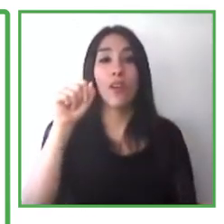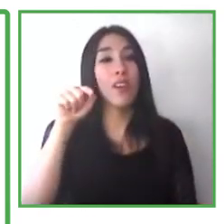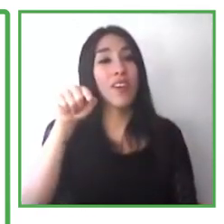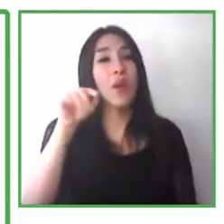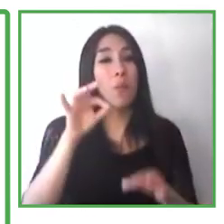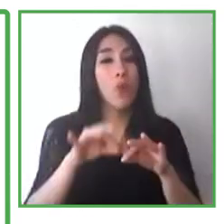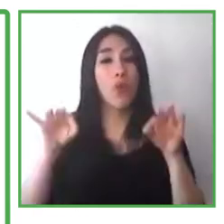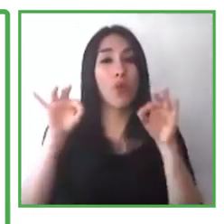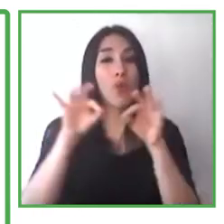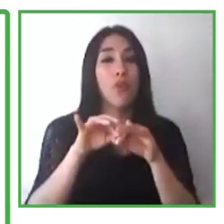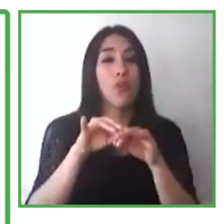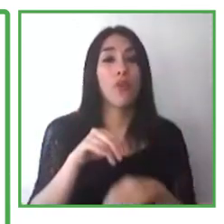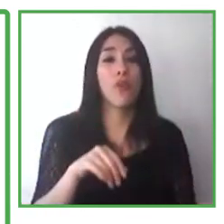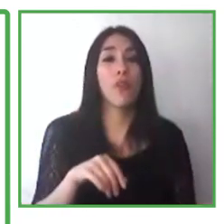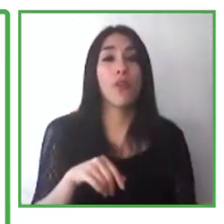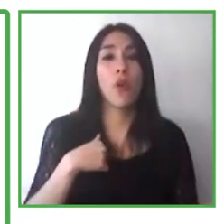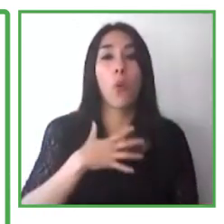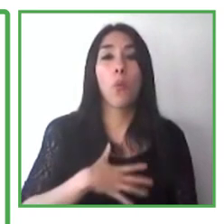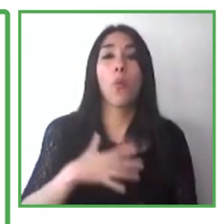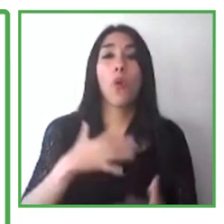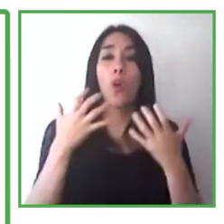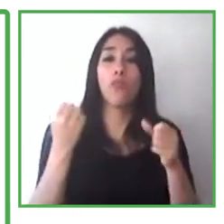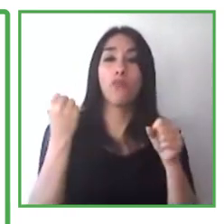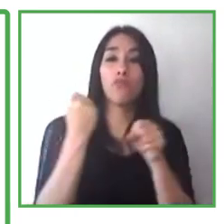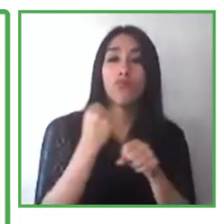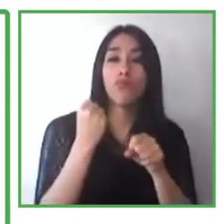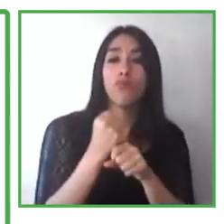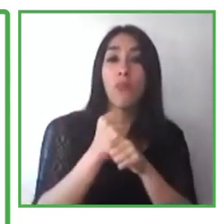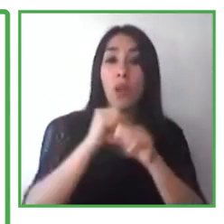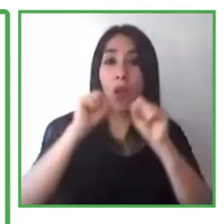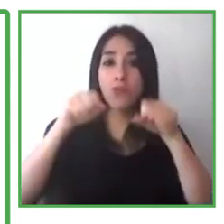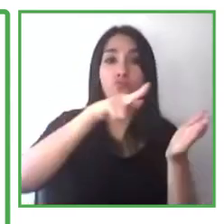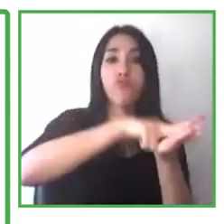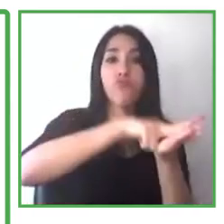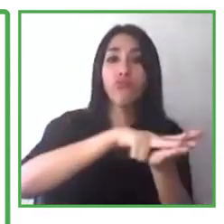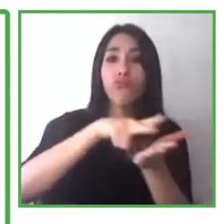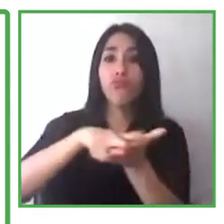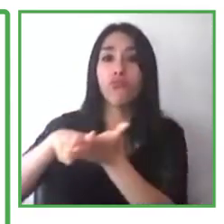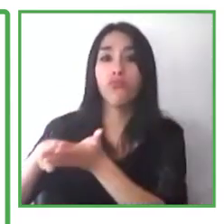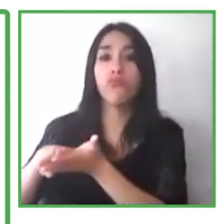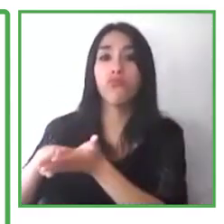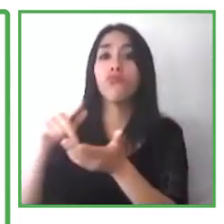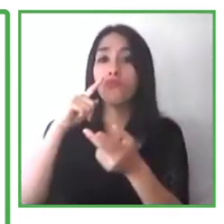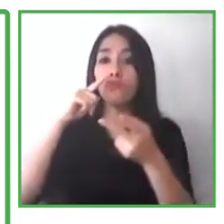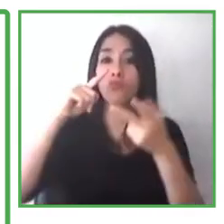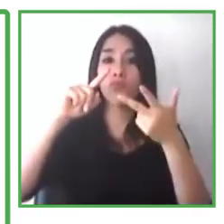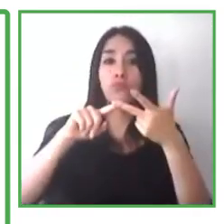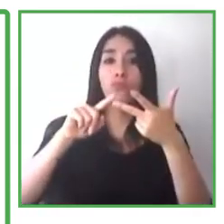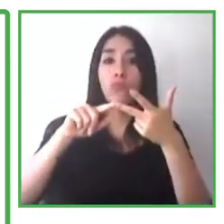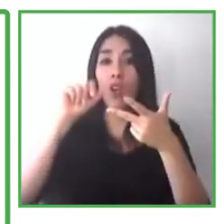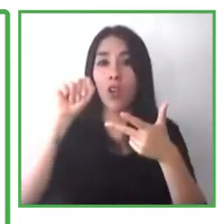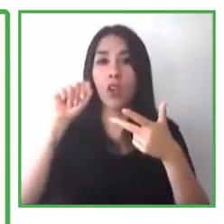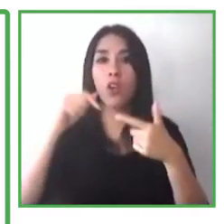third A's, regarding attitude, is something that is much more complex to really